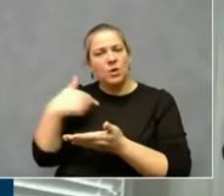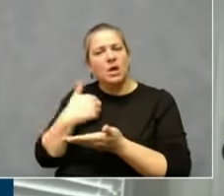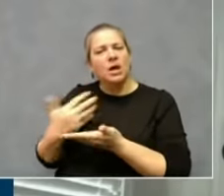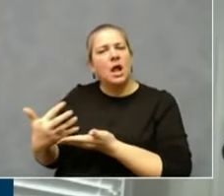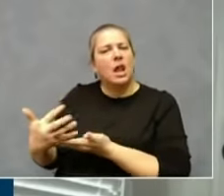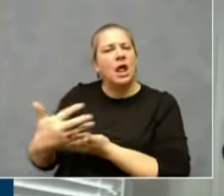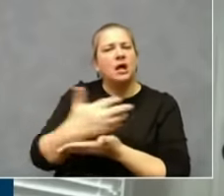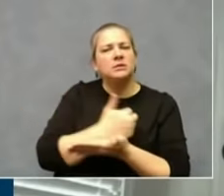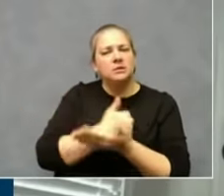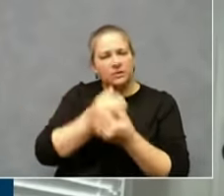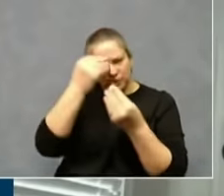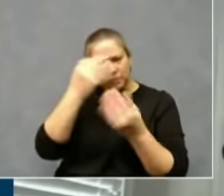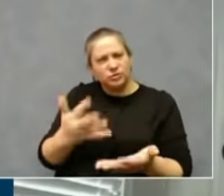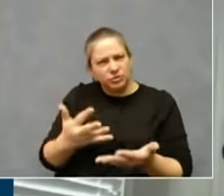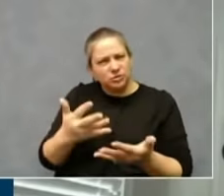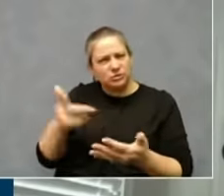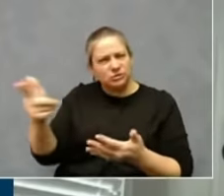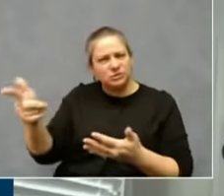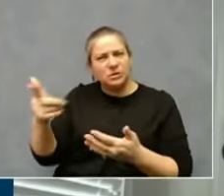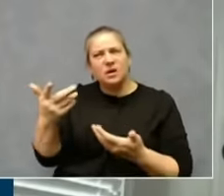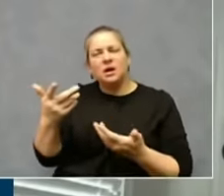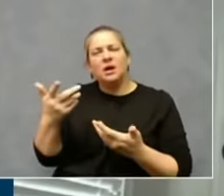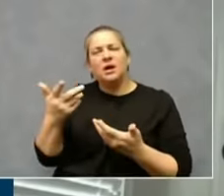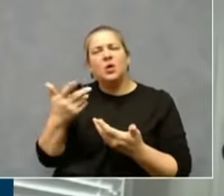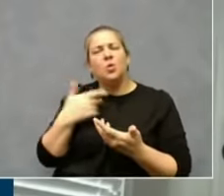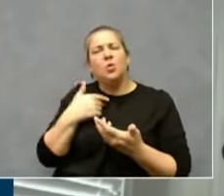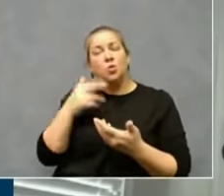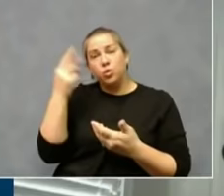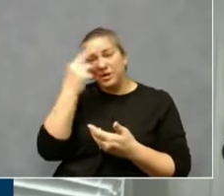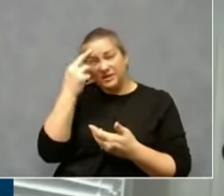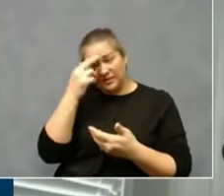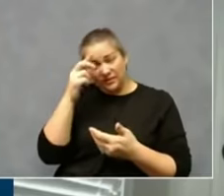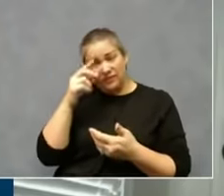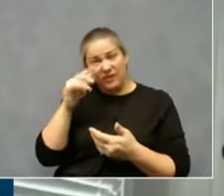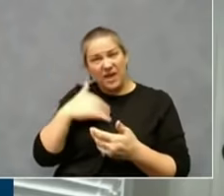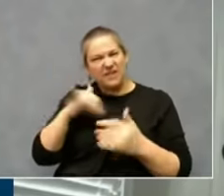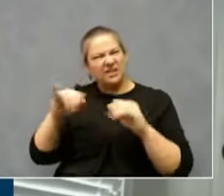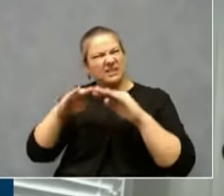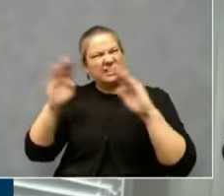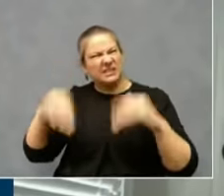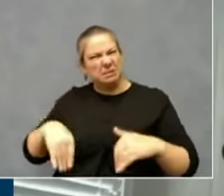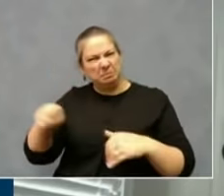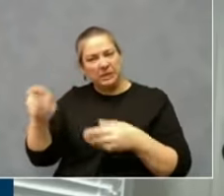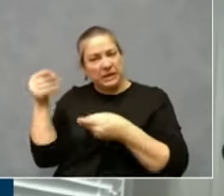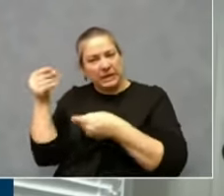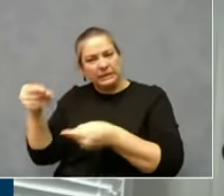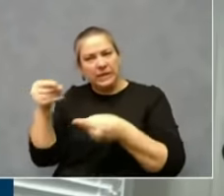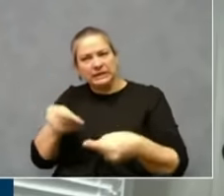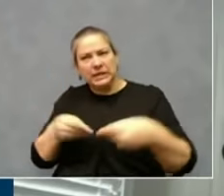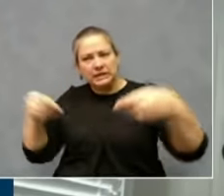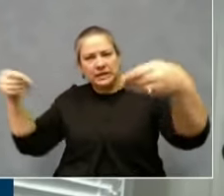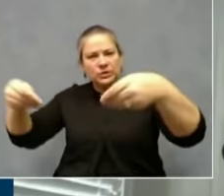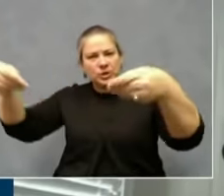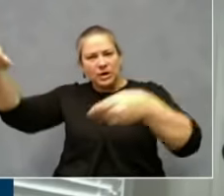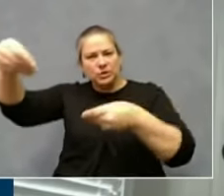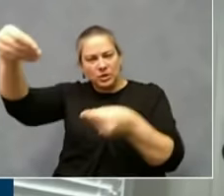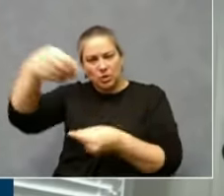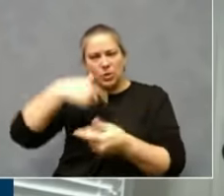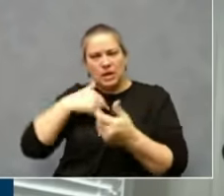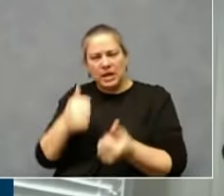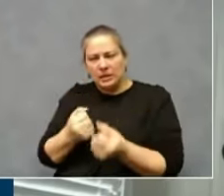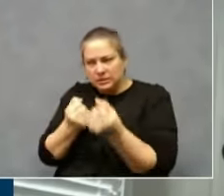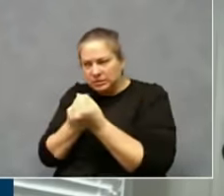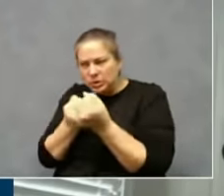departments so that they could try to support the public in forward in time, minimize the spread of disease